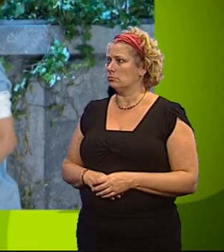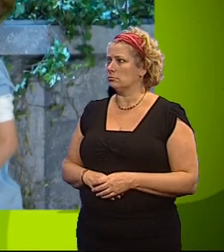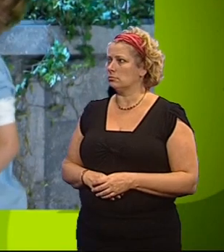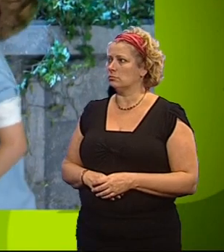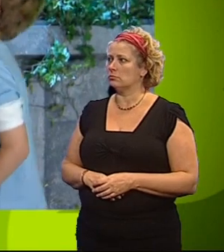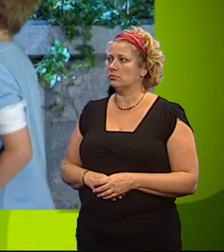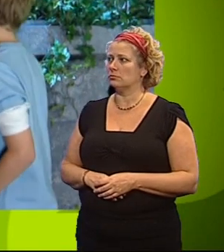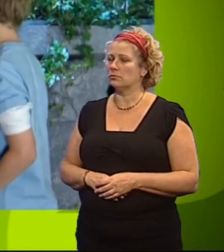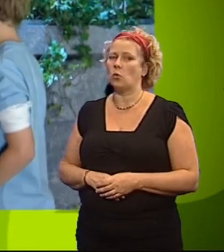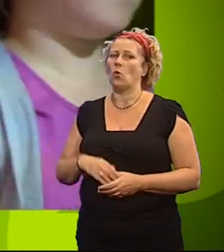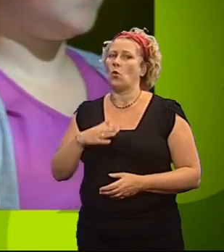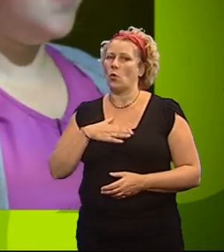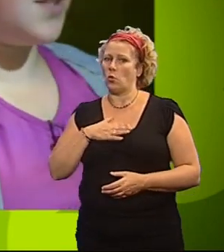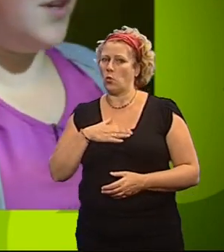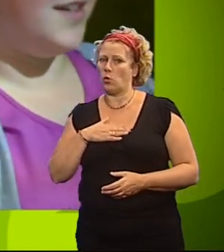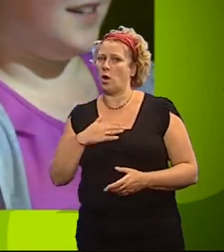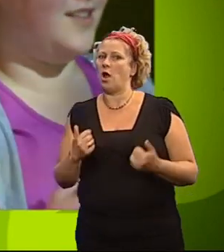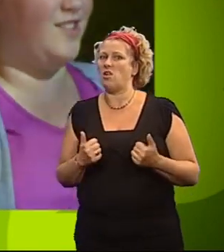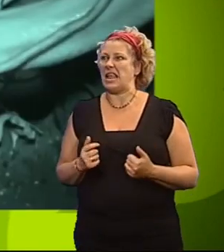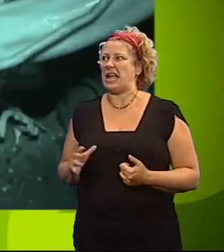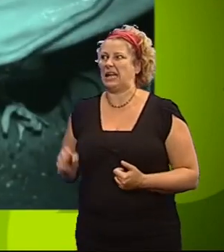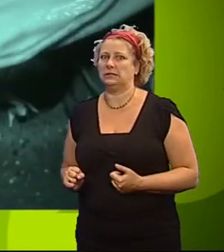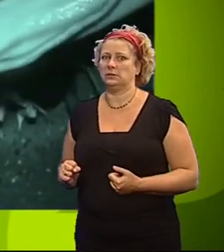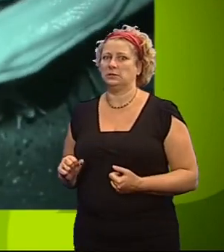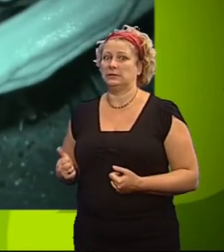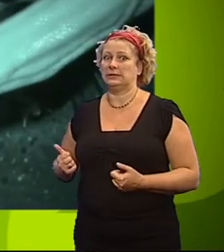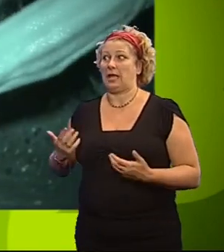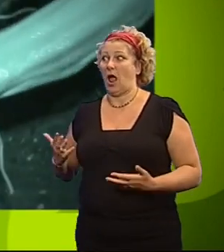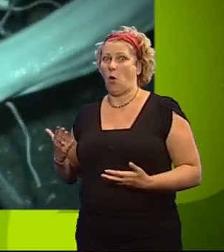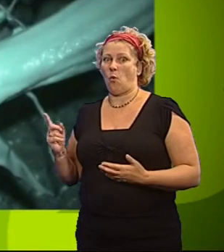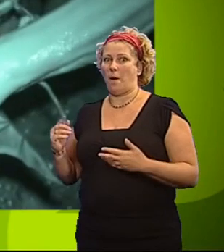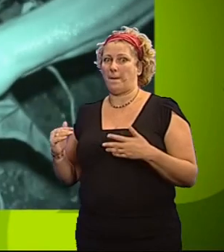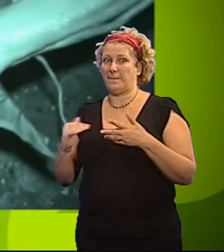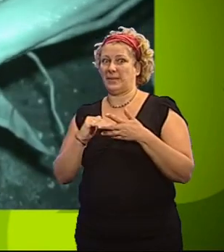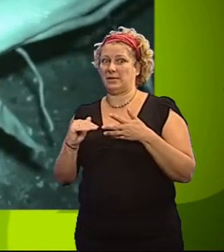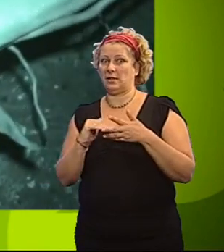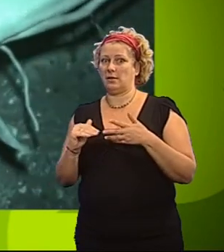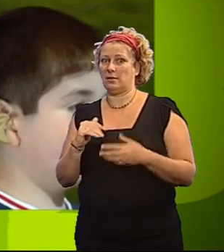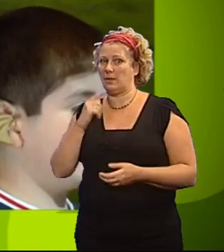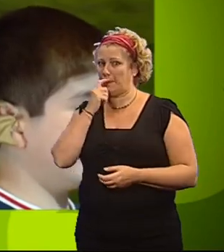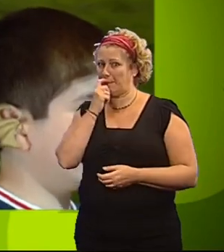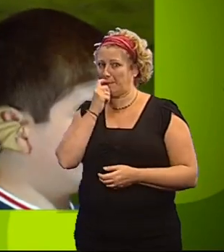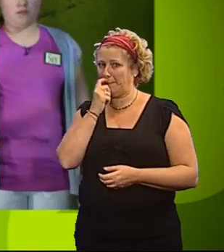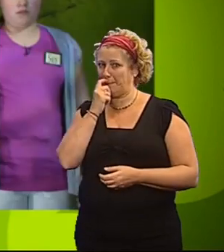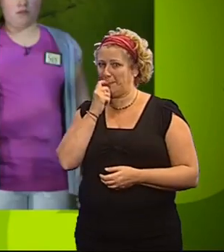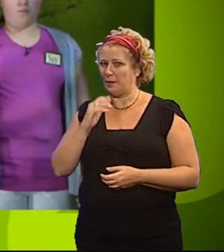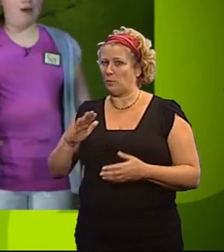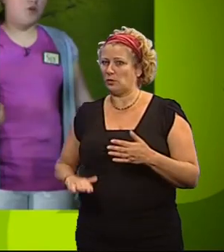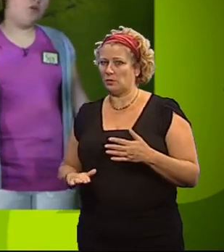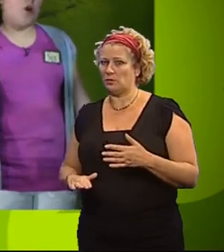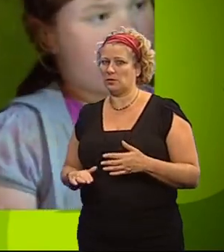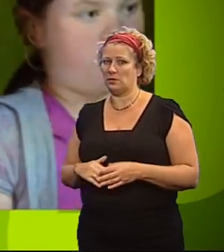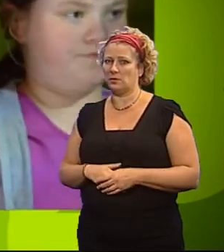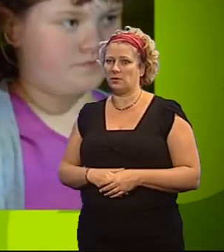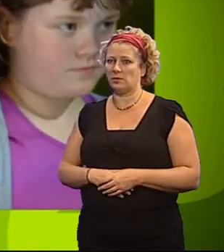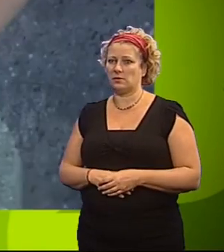Don't worry, Oace. Try to get them on the next one. The snake is in the middle hole again. Bottom, I reckon. But I'm